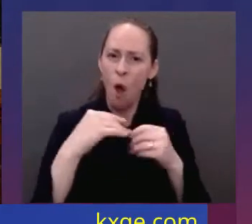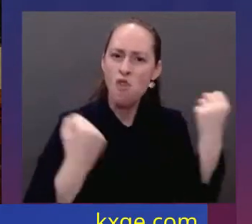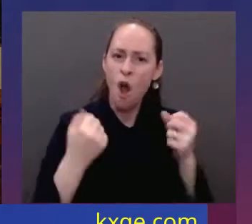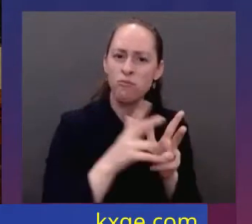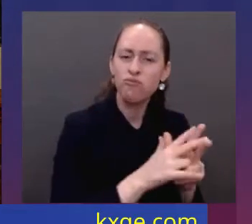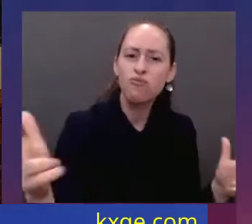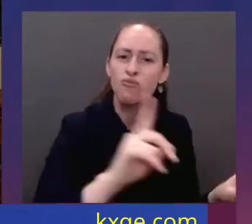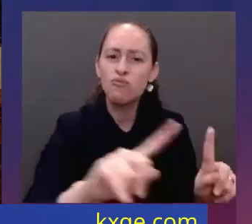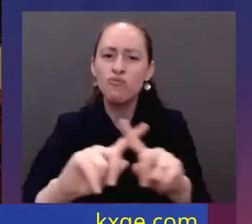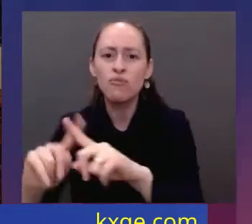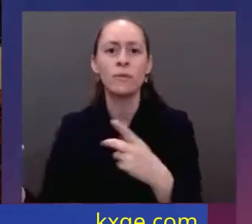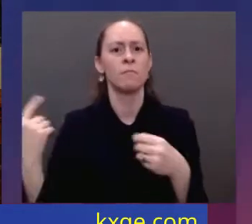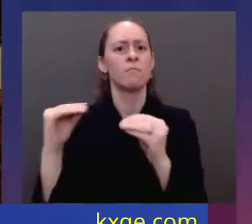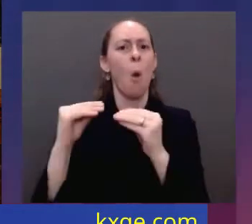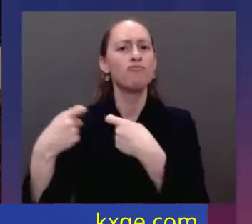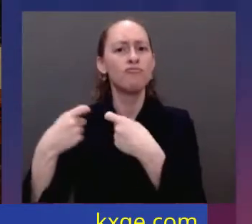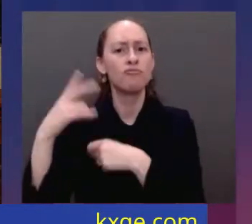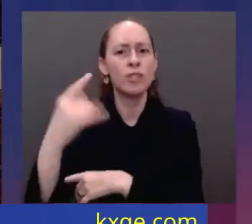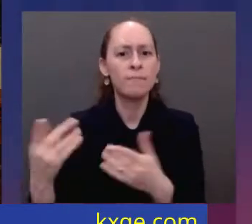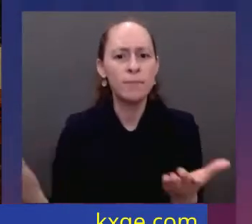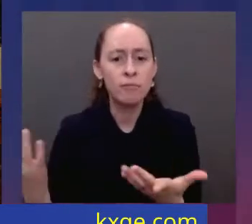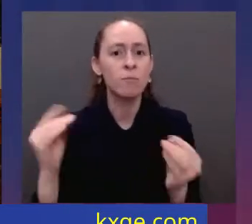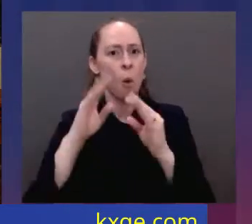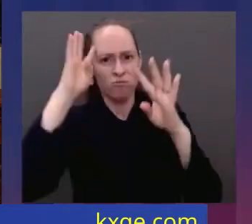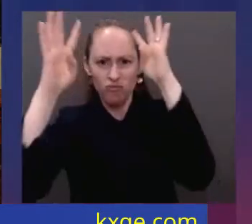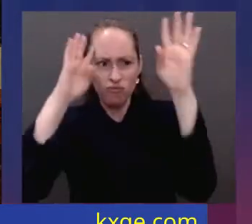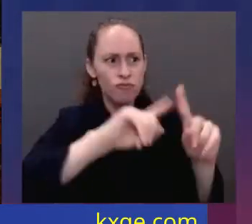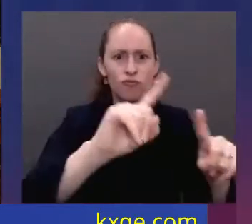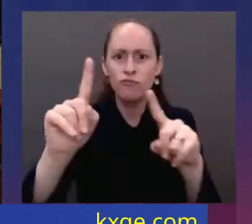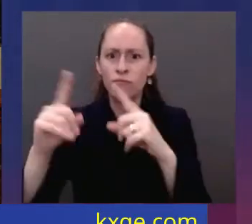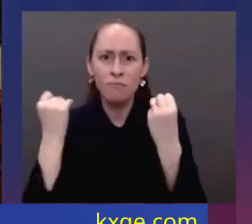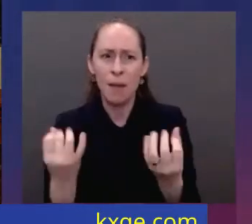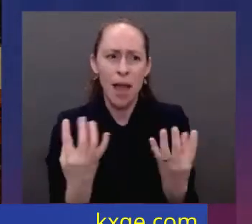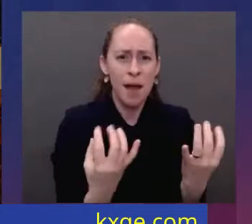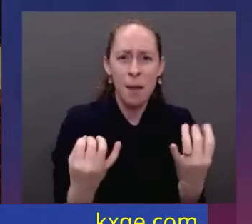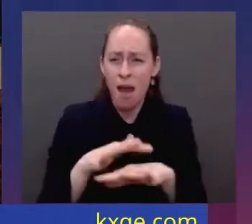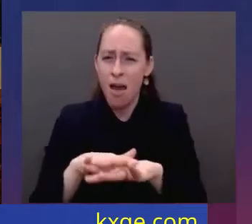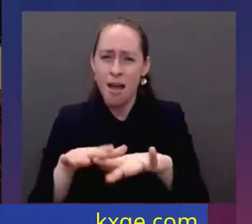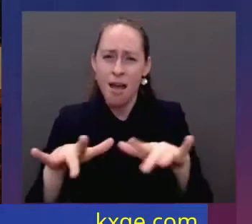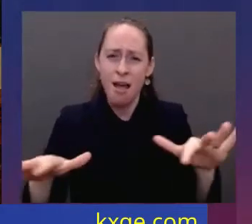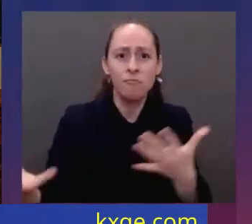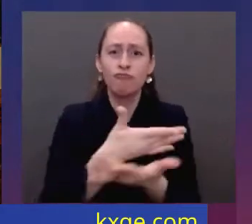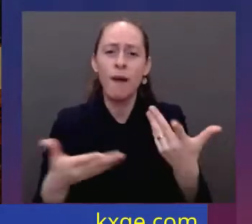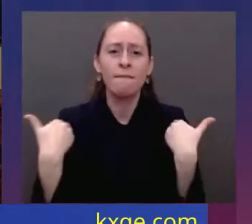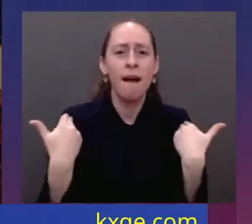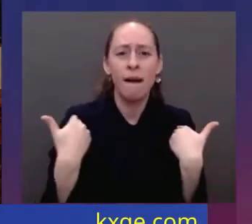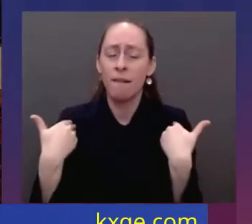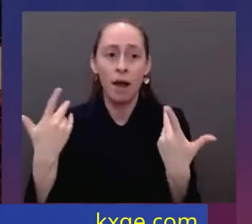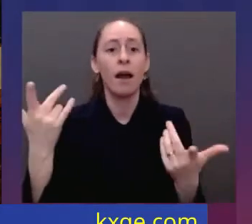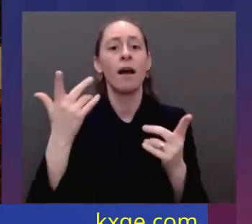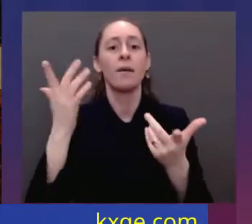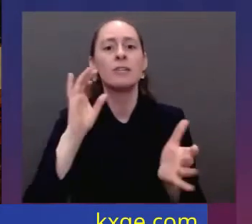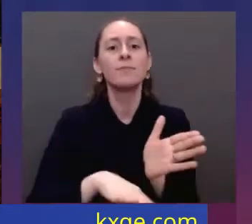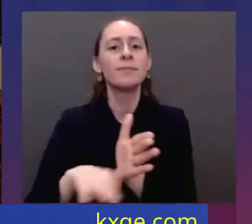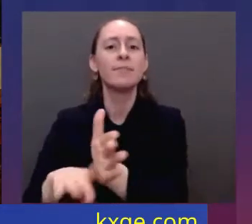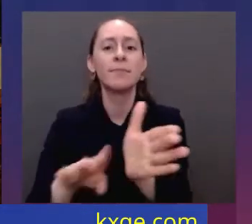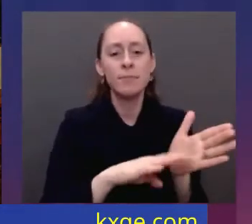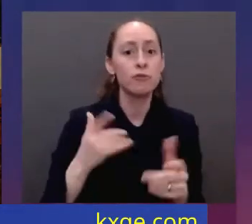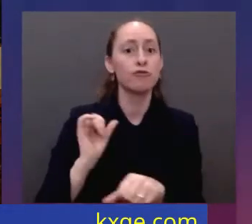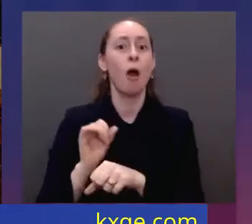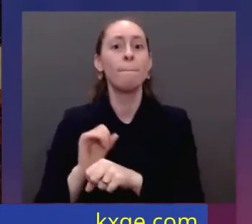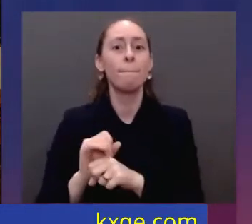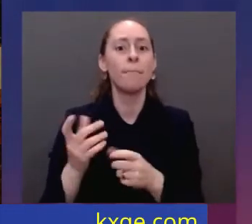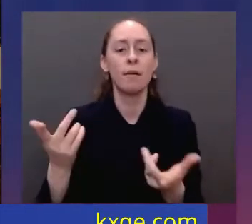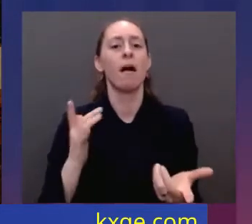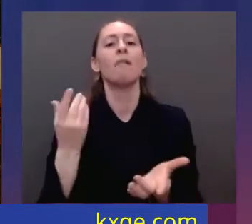and innovation in America. More goods moving faster and cheaper in America. More jobs where you can earn a good living in America. Instead of relying on foreign supply